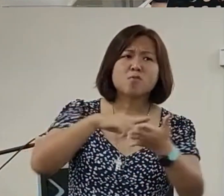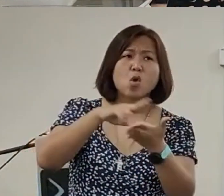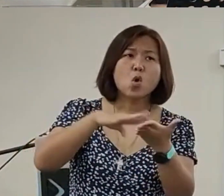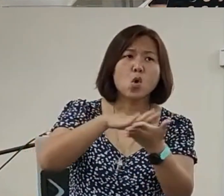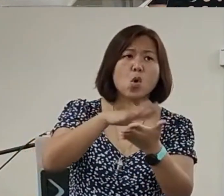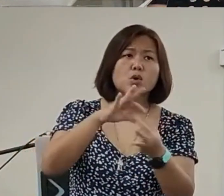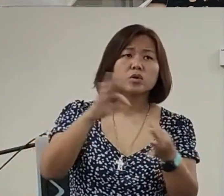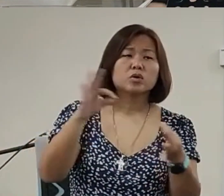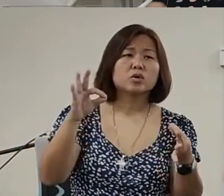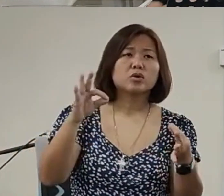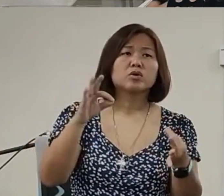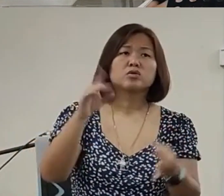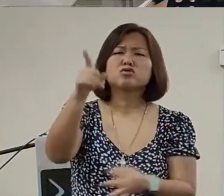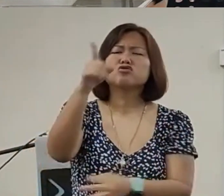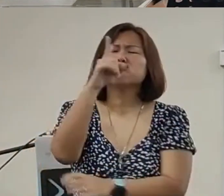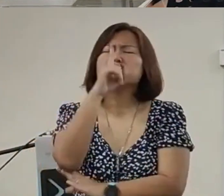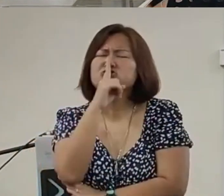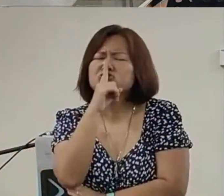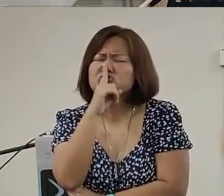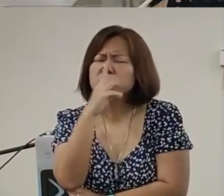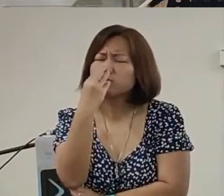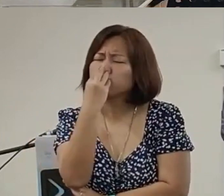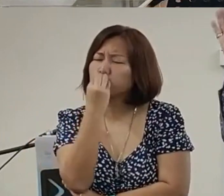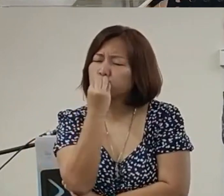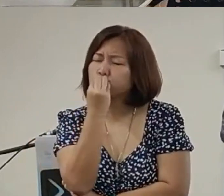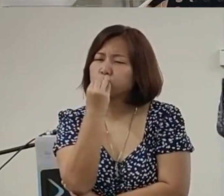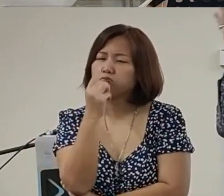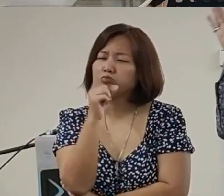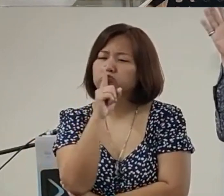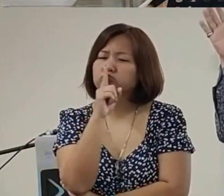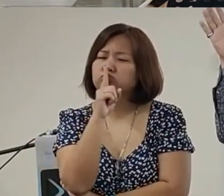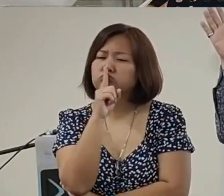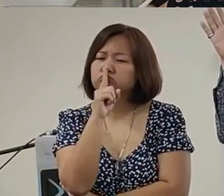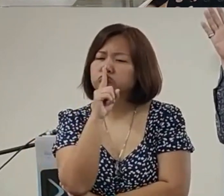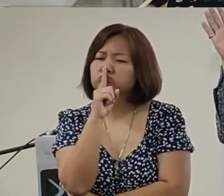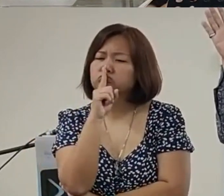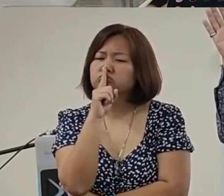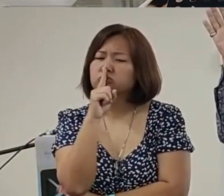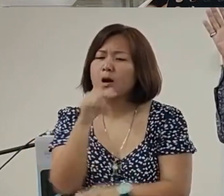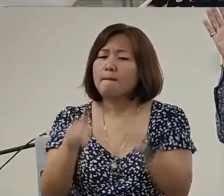SayingShut upNon-believers